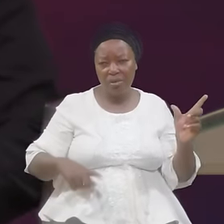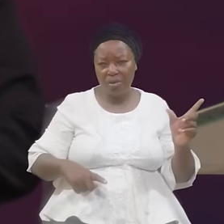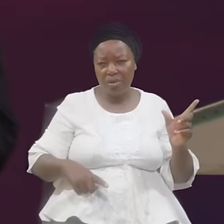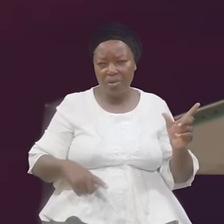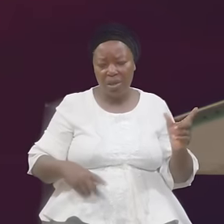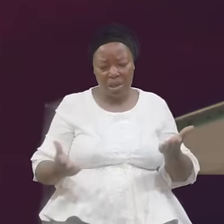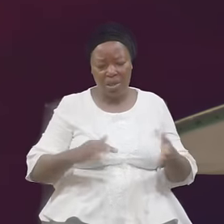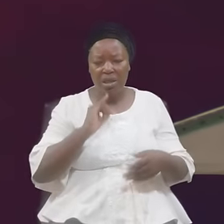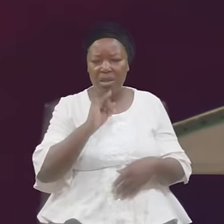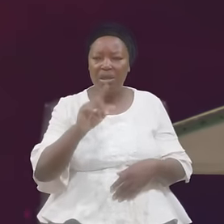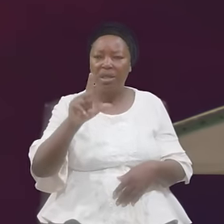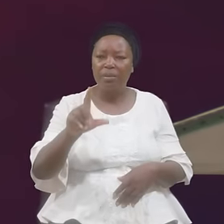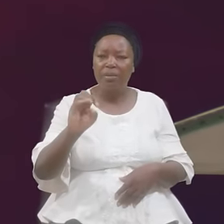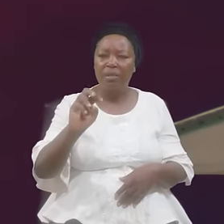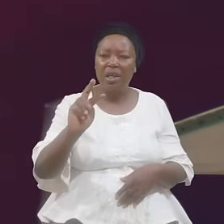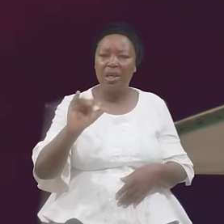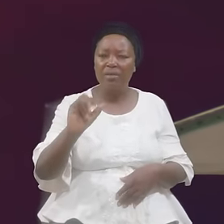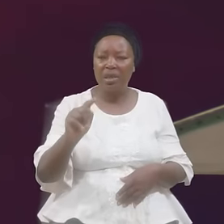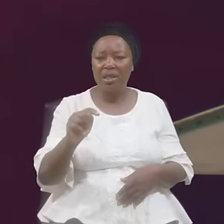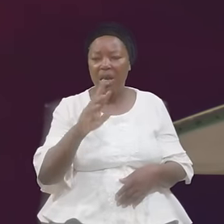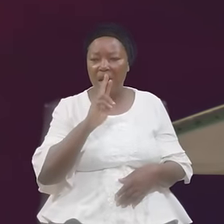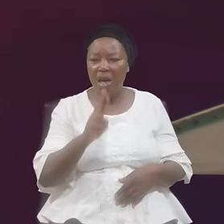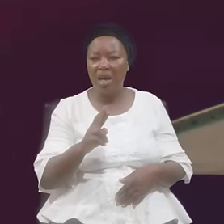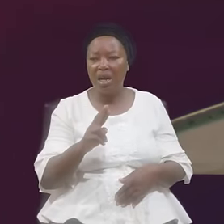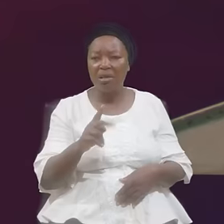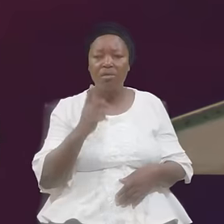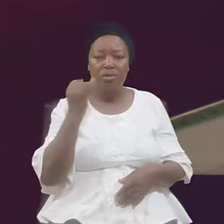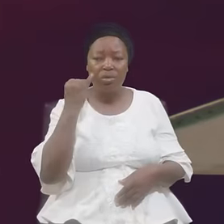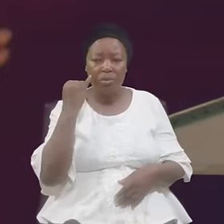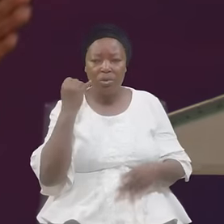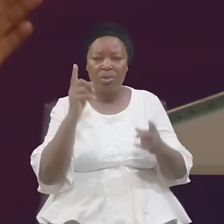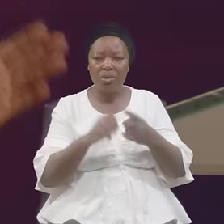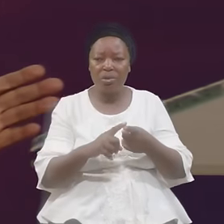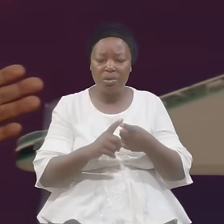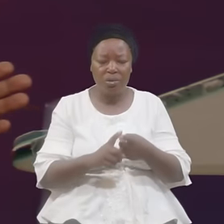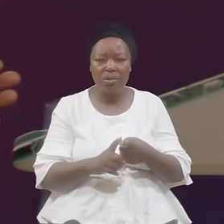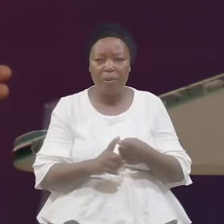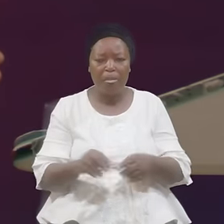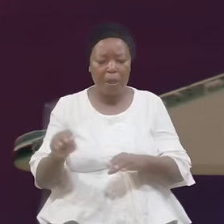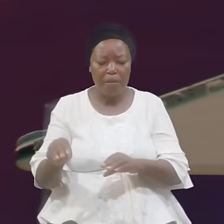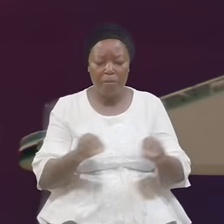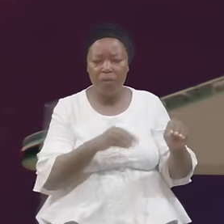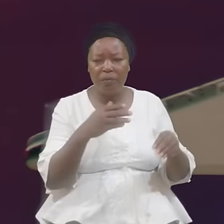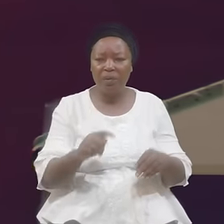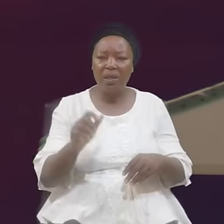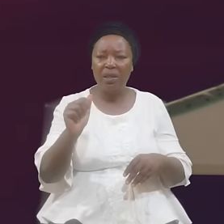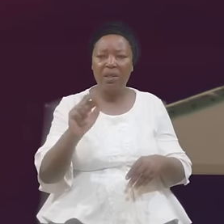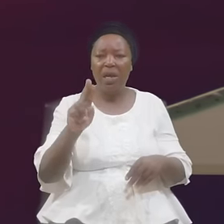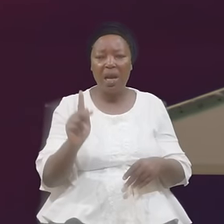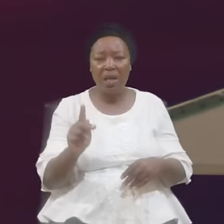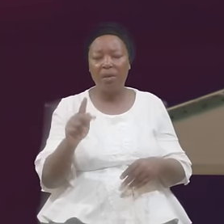Levites Are Supposed To Move The Ark Of The Covenant